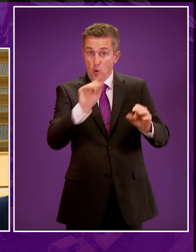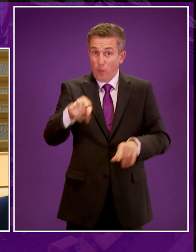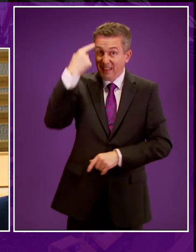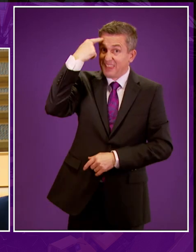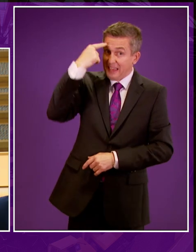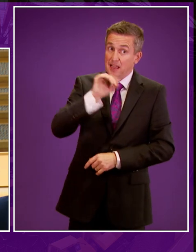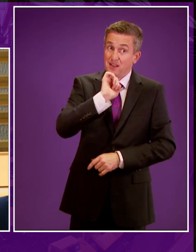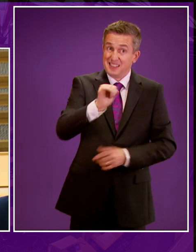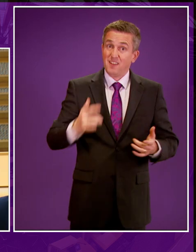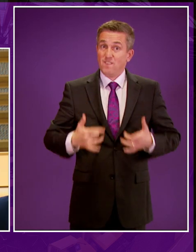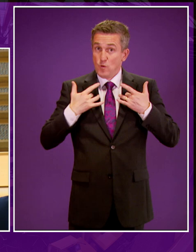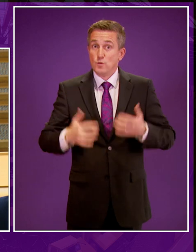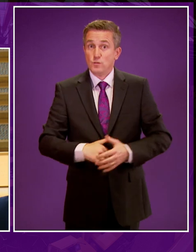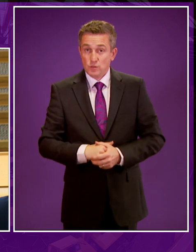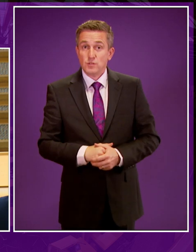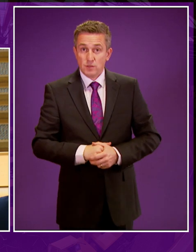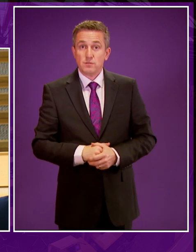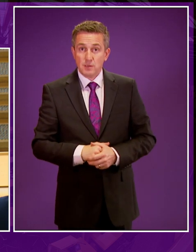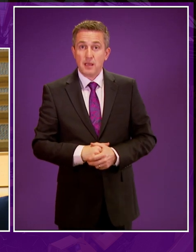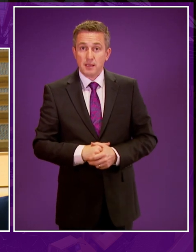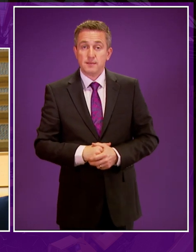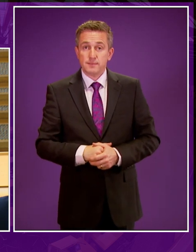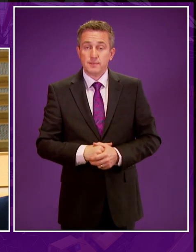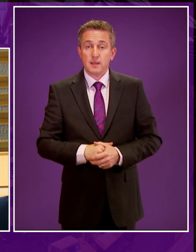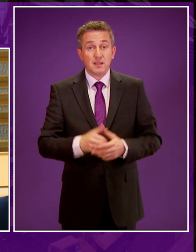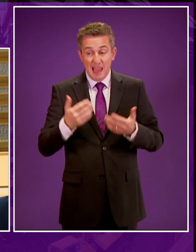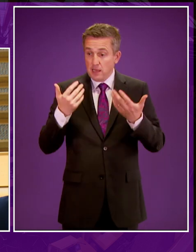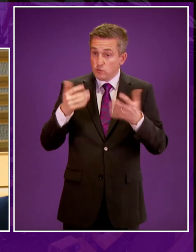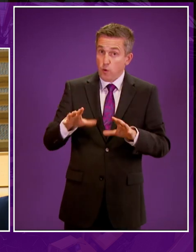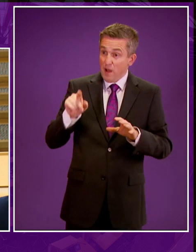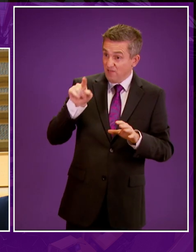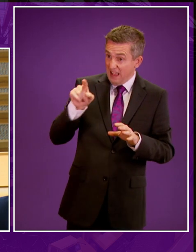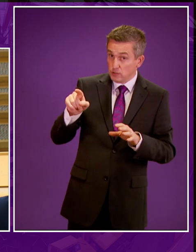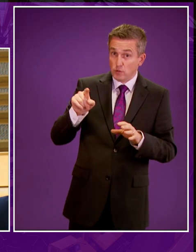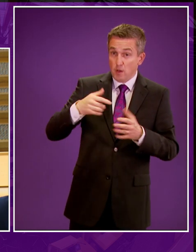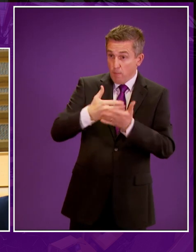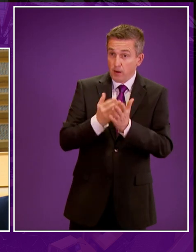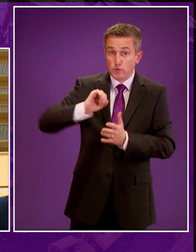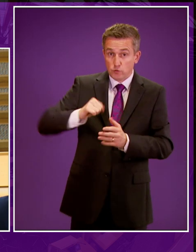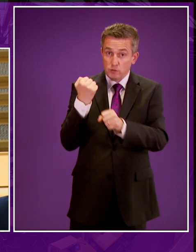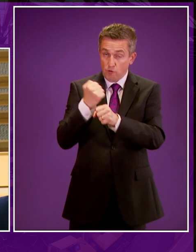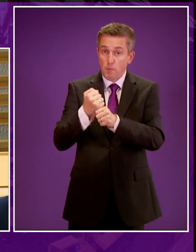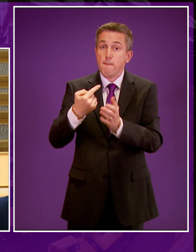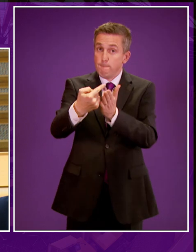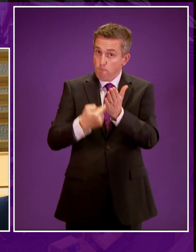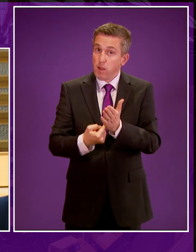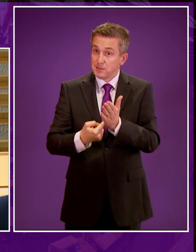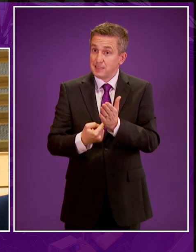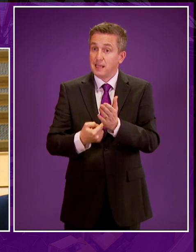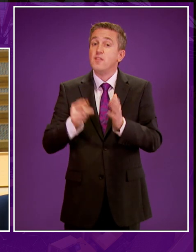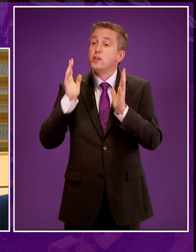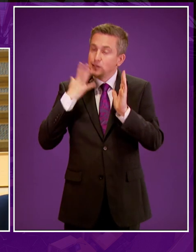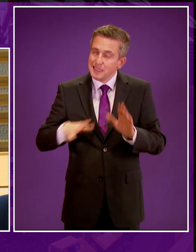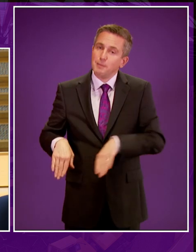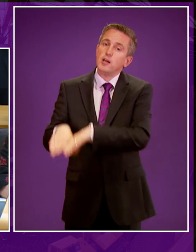think about his views on social license for energy development. If that's now to form part of the Scottish government's policy, you need to apply that